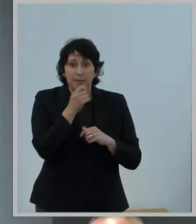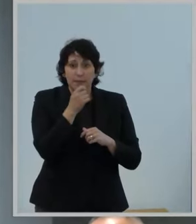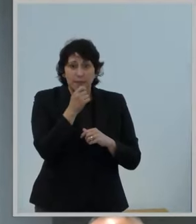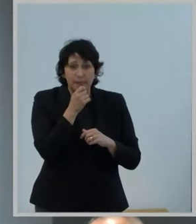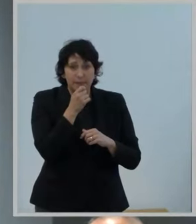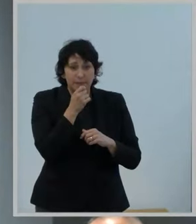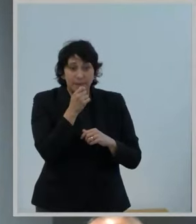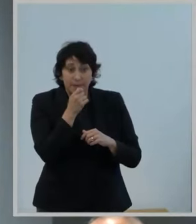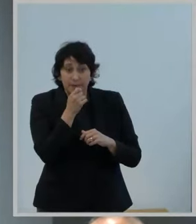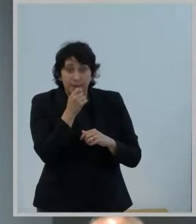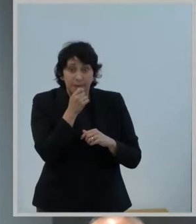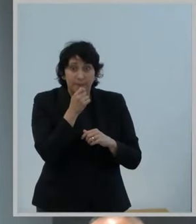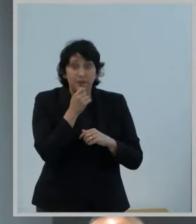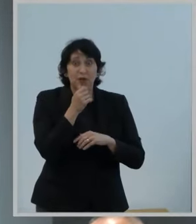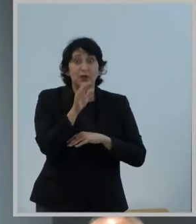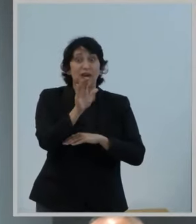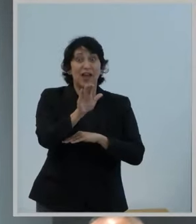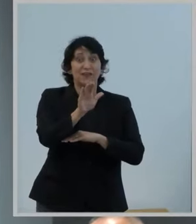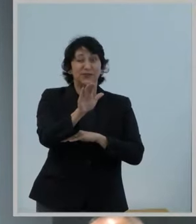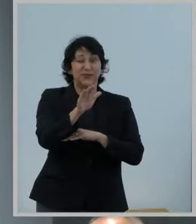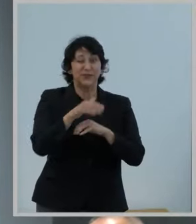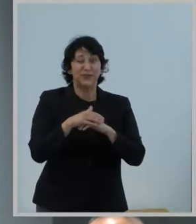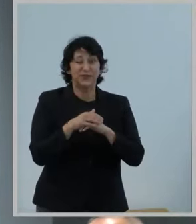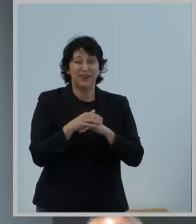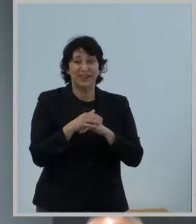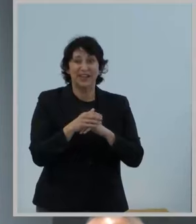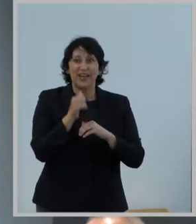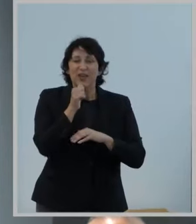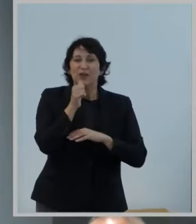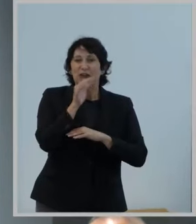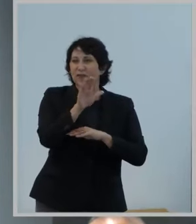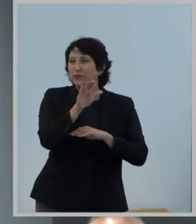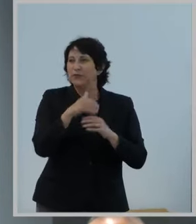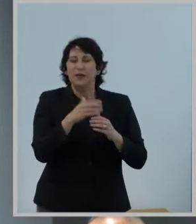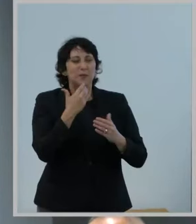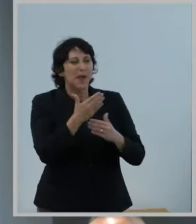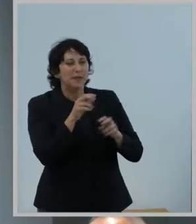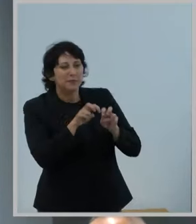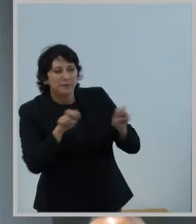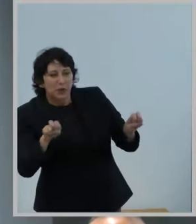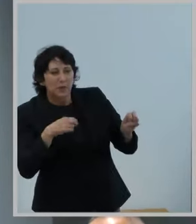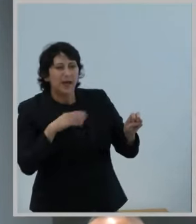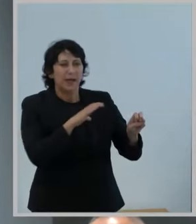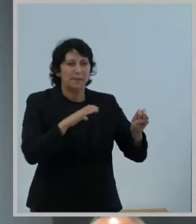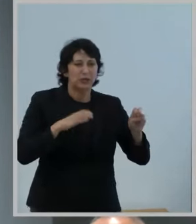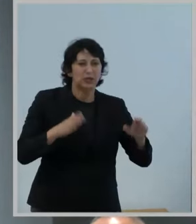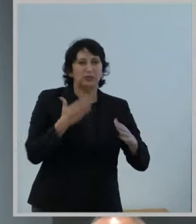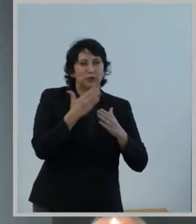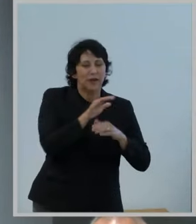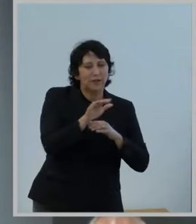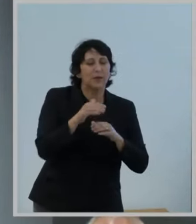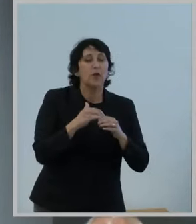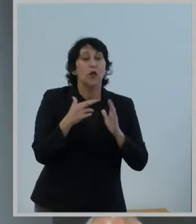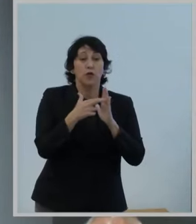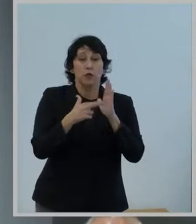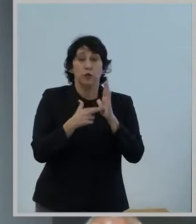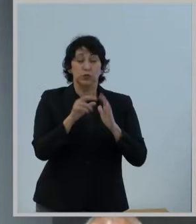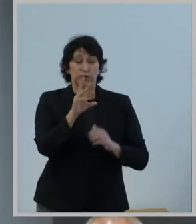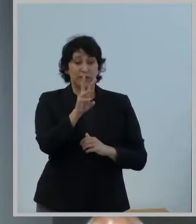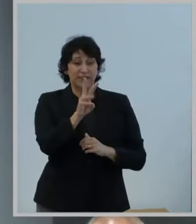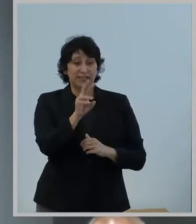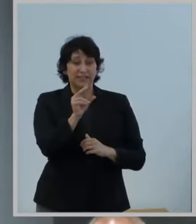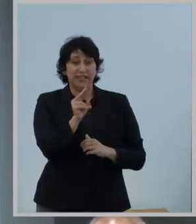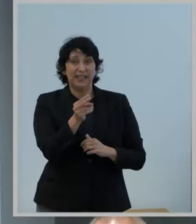Nick. Good afternoon, Madam Chairwoman and Commissioners. The Commission's rules for the six gigahertz band,